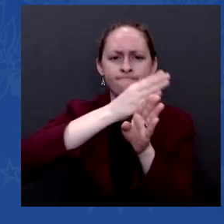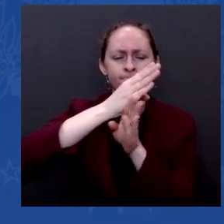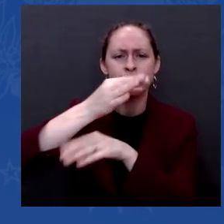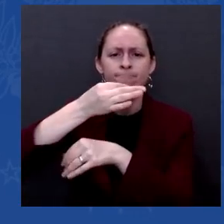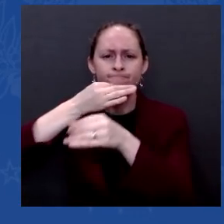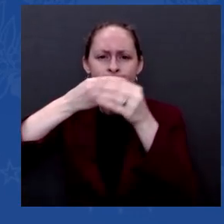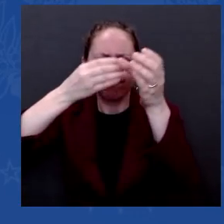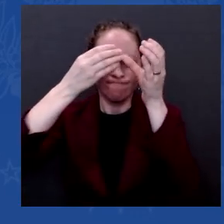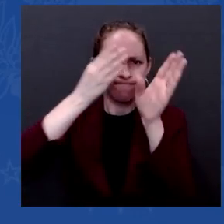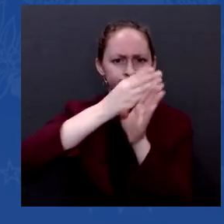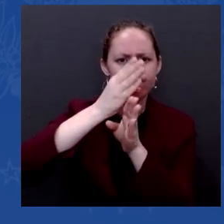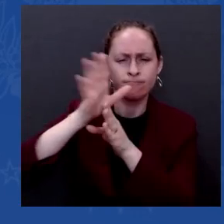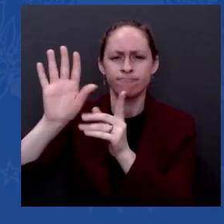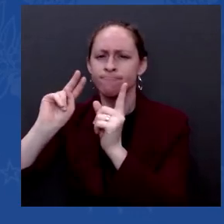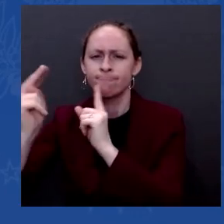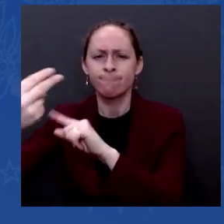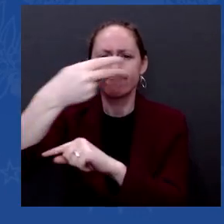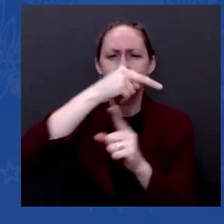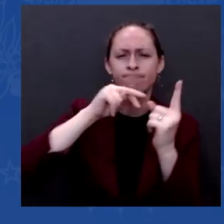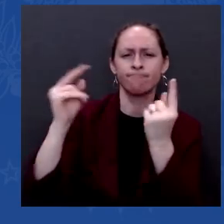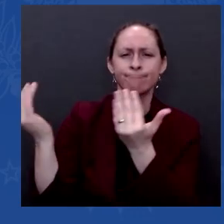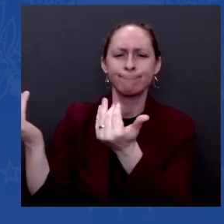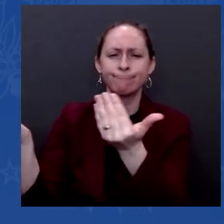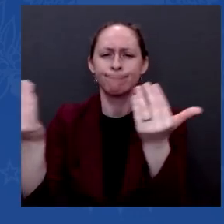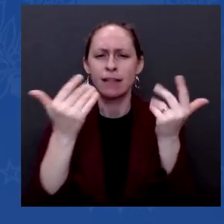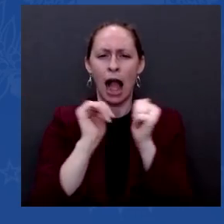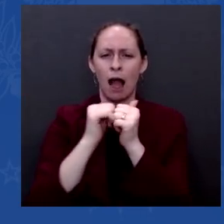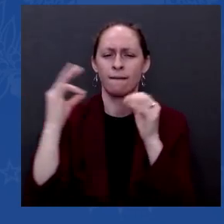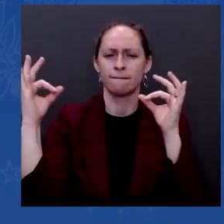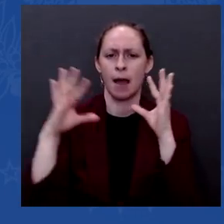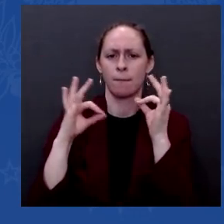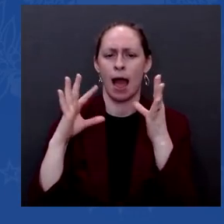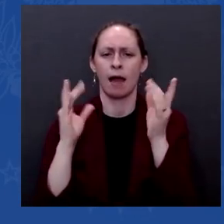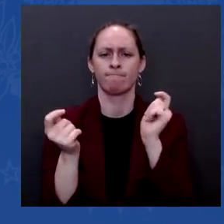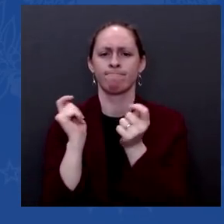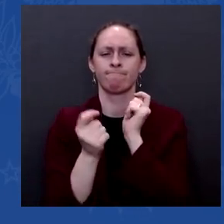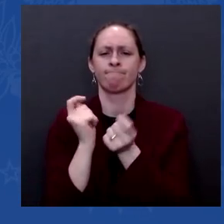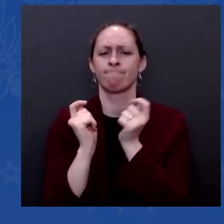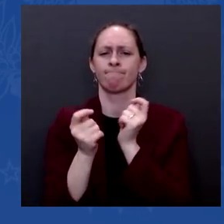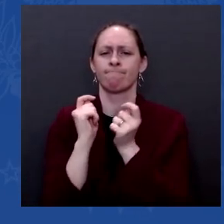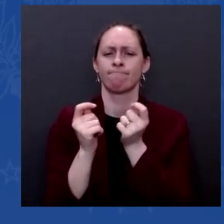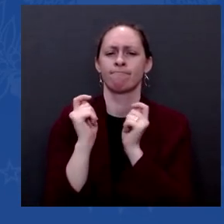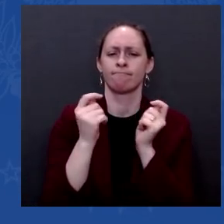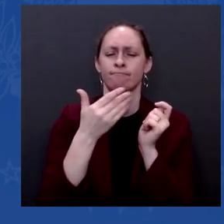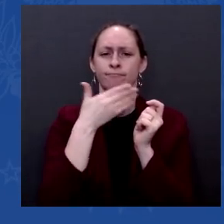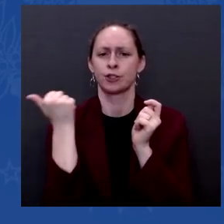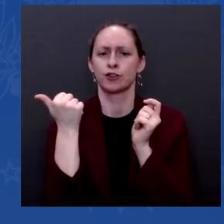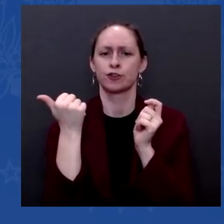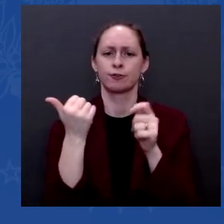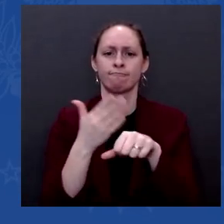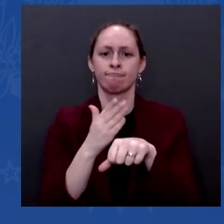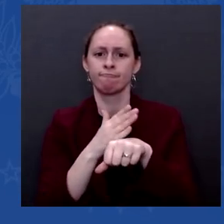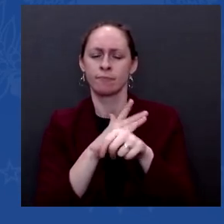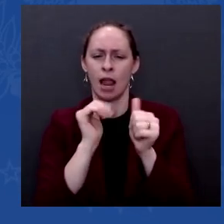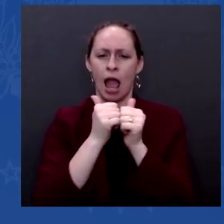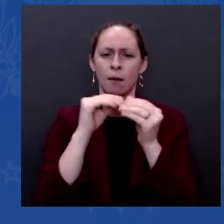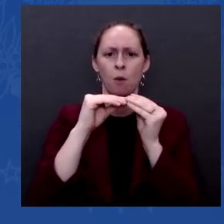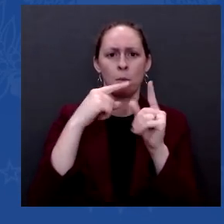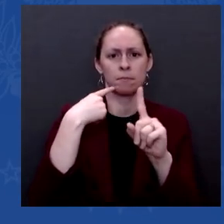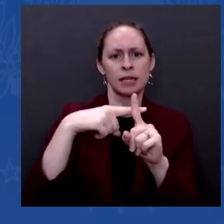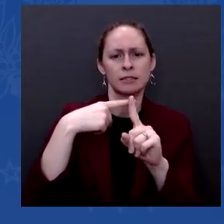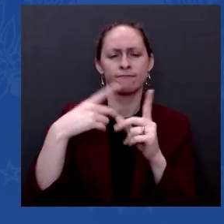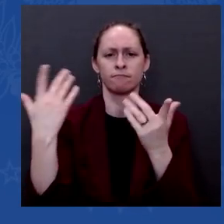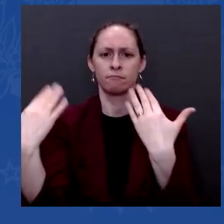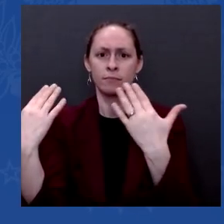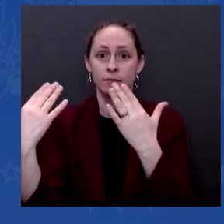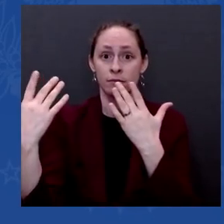input, more information, more constructive criticism about what I should and shouldn't be doing. And the third thing